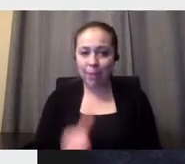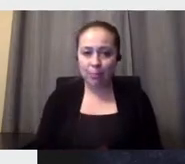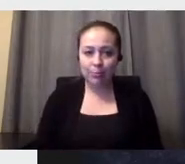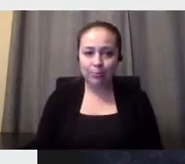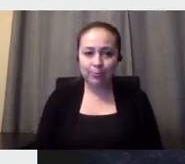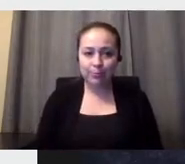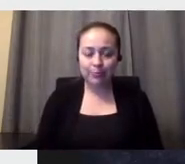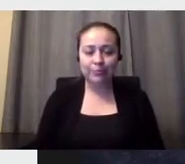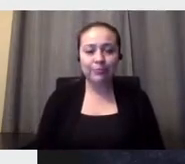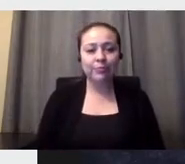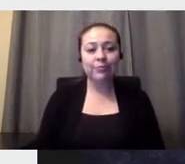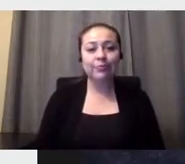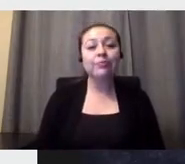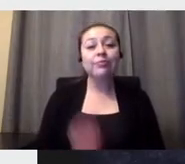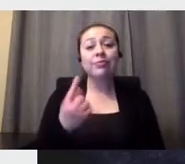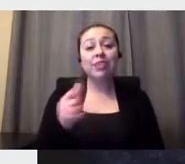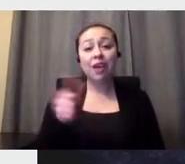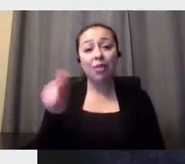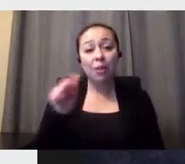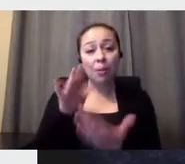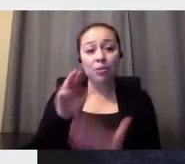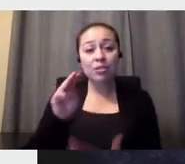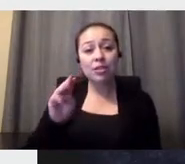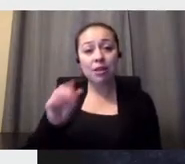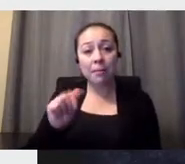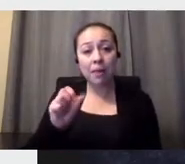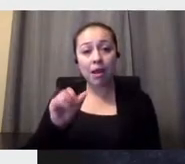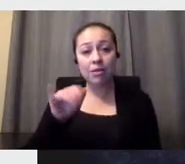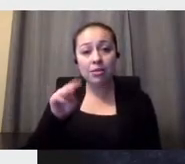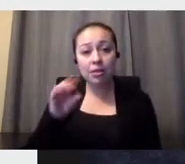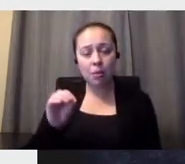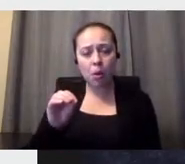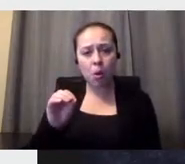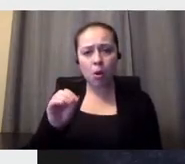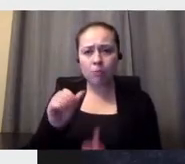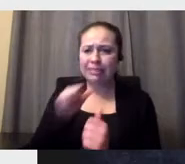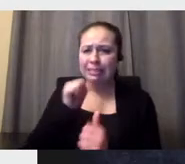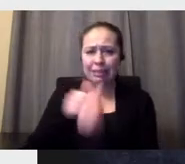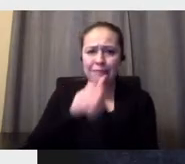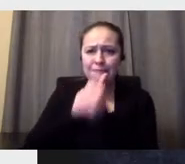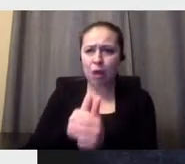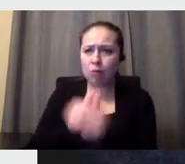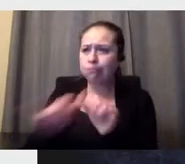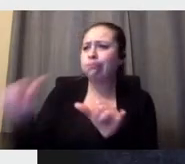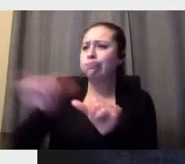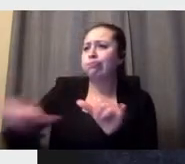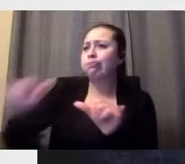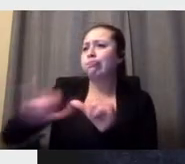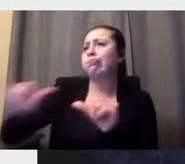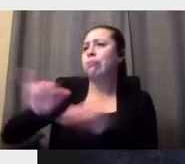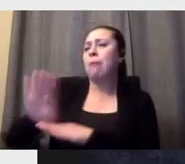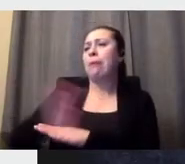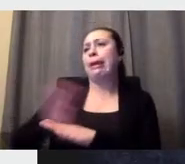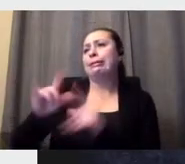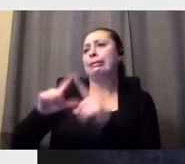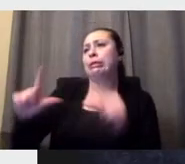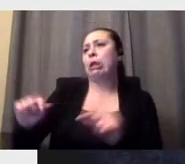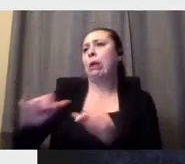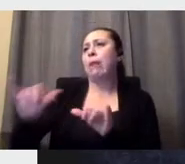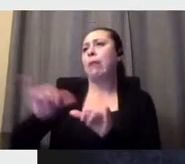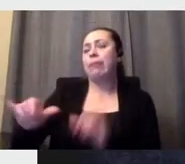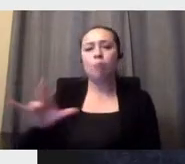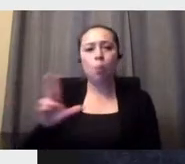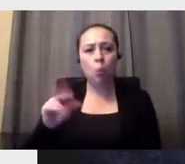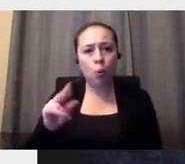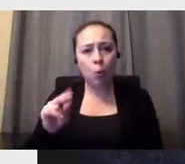did is not following how a business card should be. He should do it what he knows